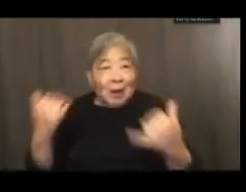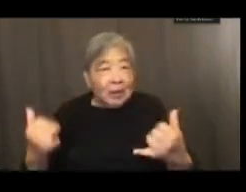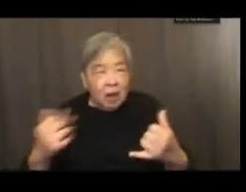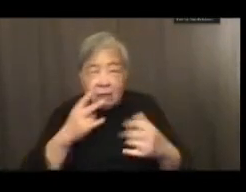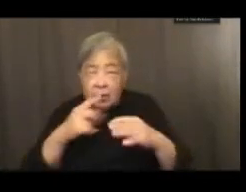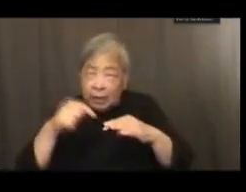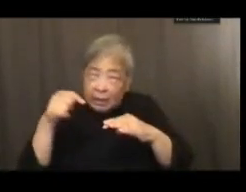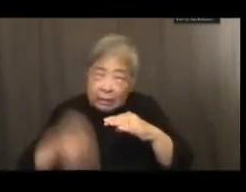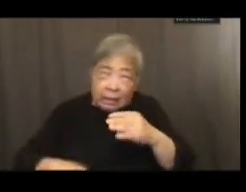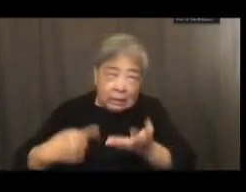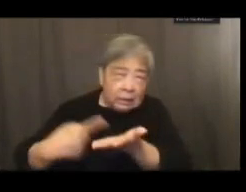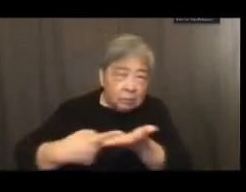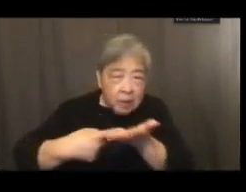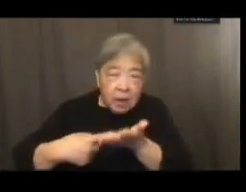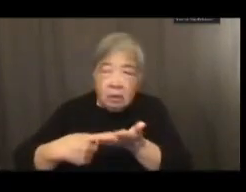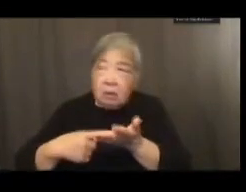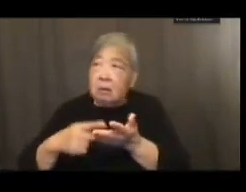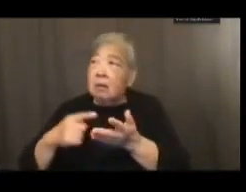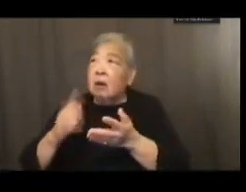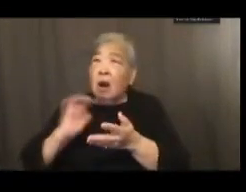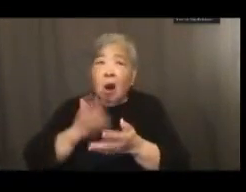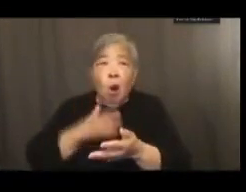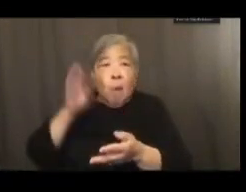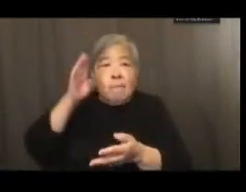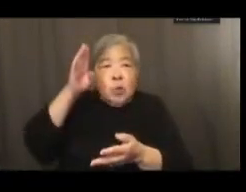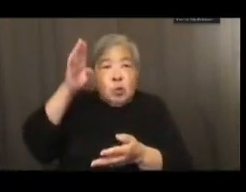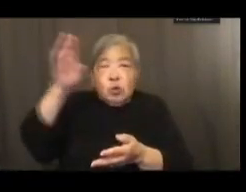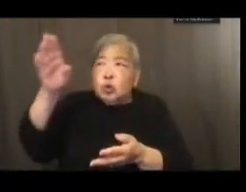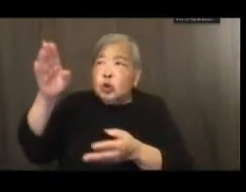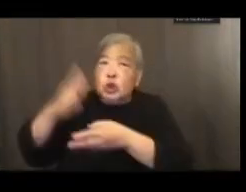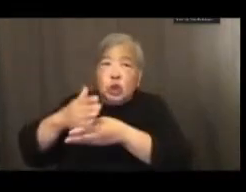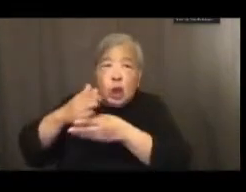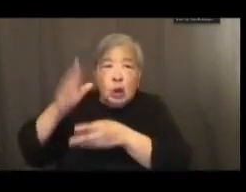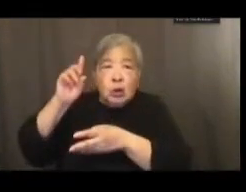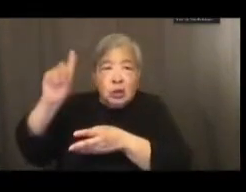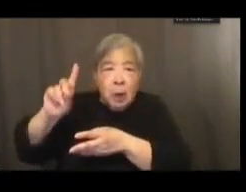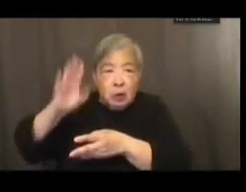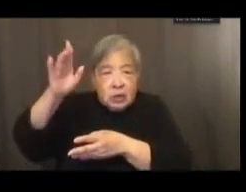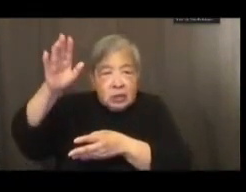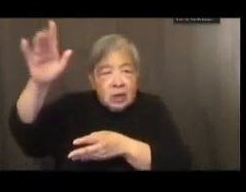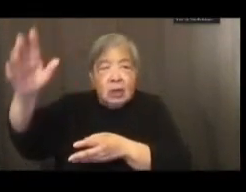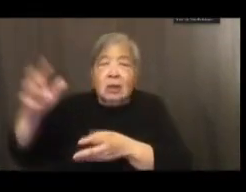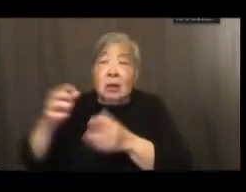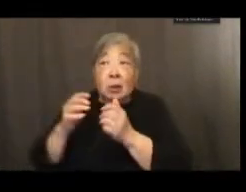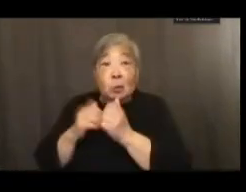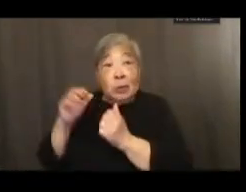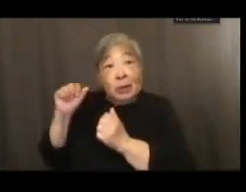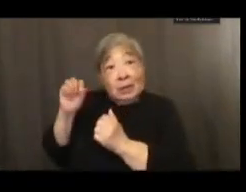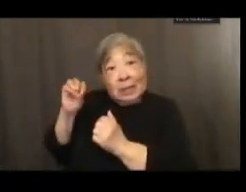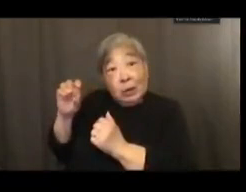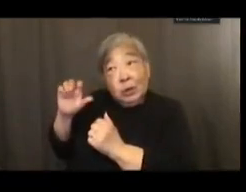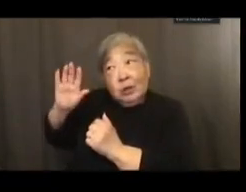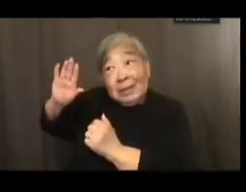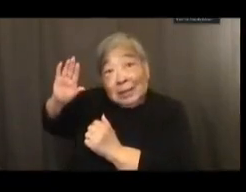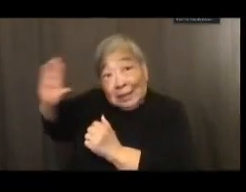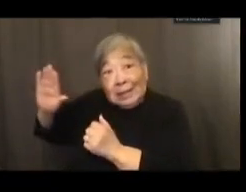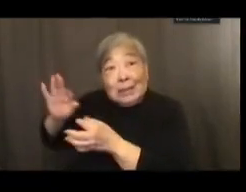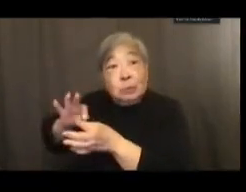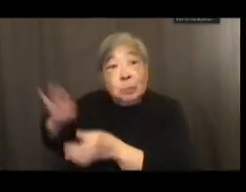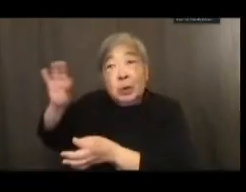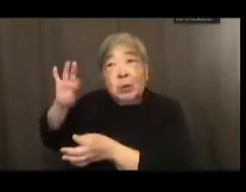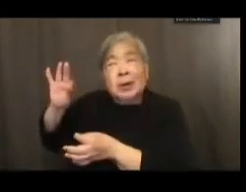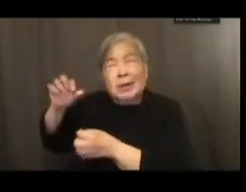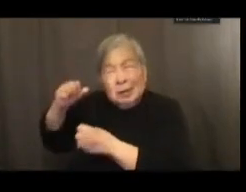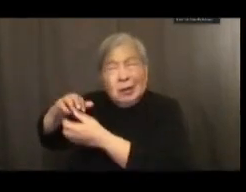shared future of our democracy, it is with Secretary Bunch's collaborative spirit that we dedicate